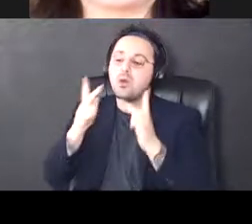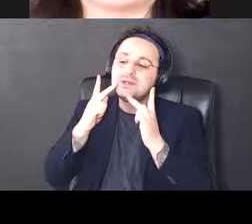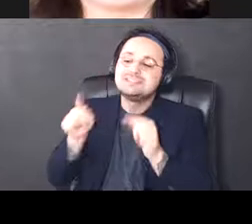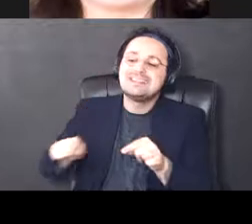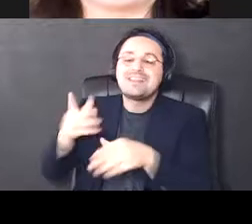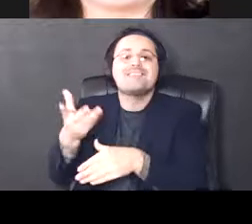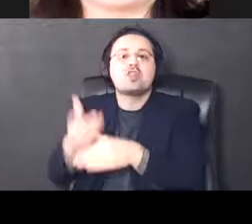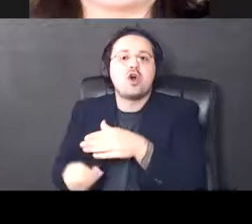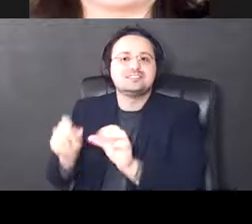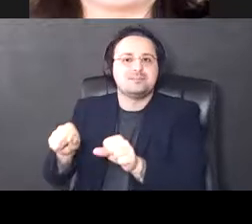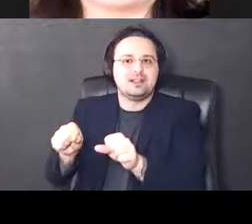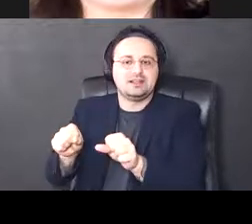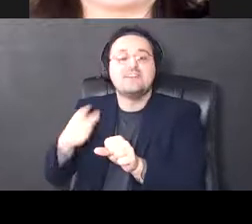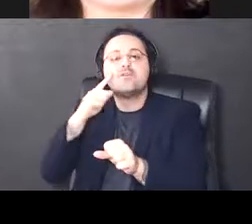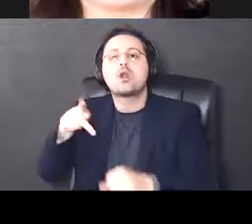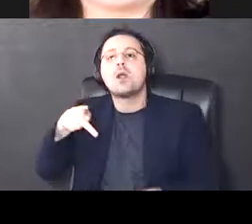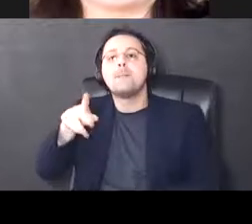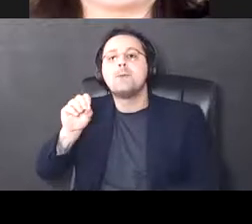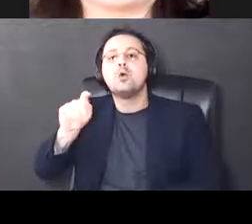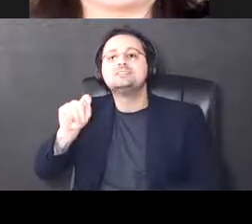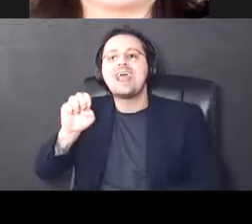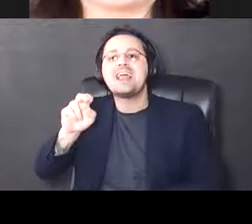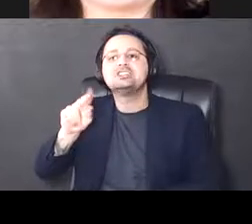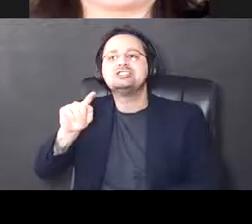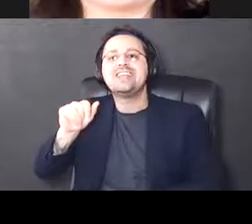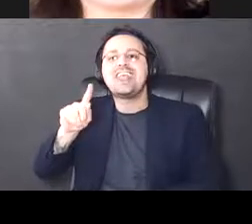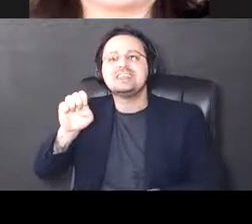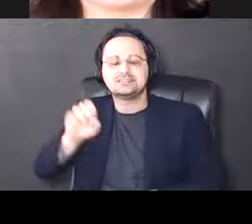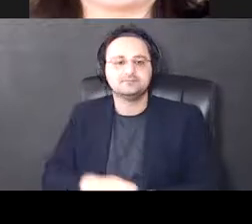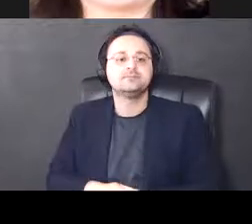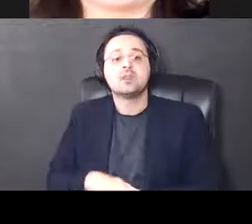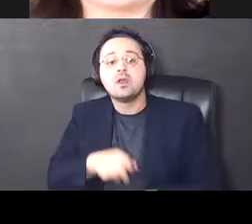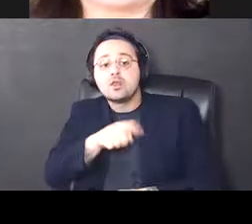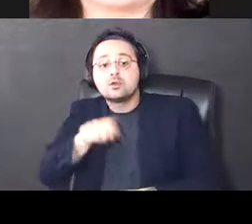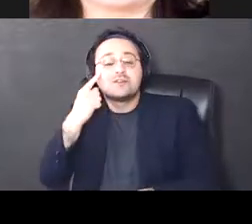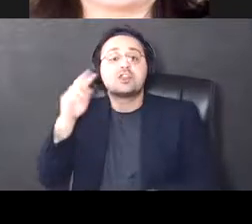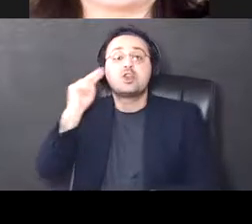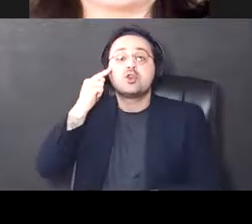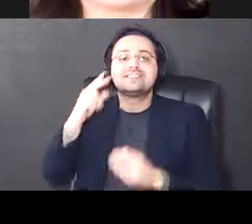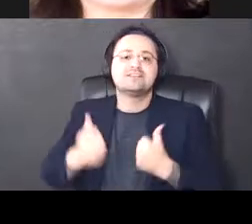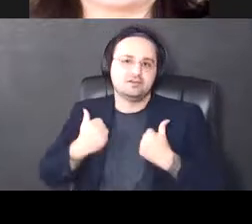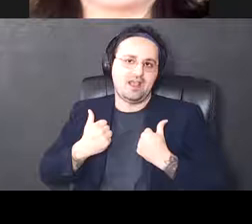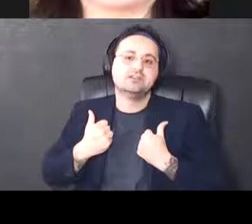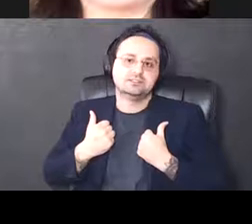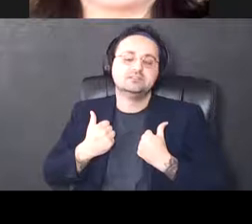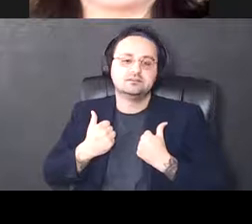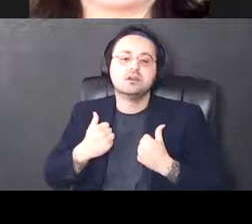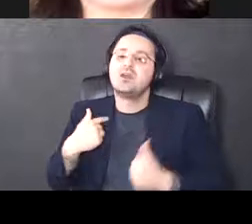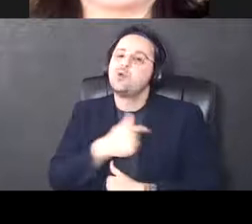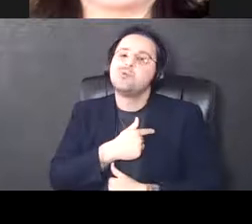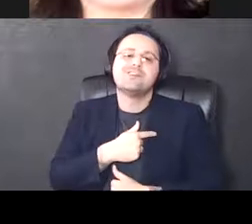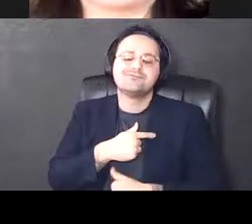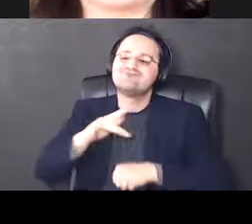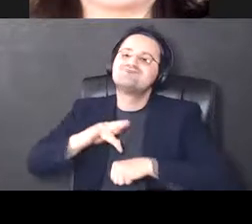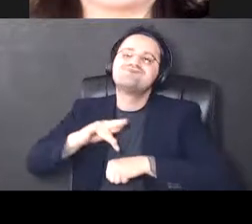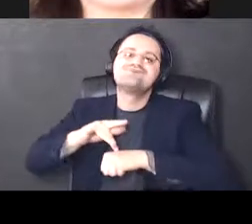the ability to potentiate. And again, these are in the neurons that have survived the initial injury. So we've done this experiment at multiple time points. And